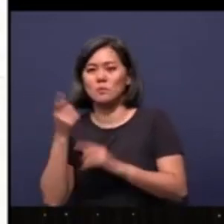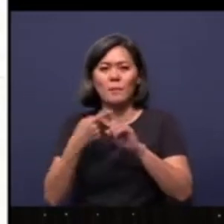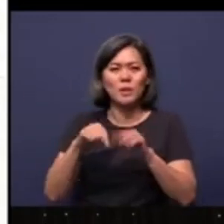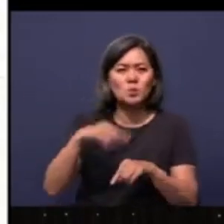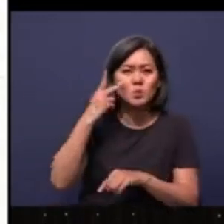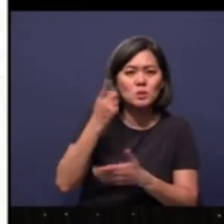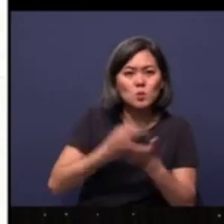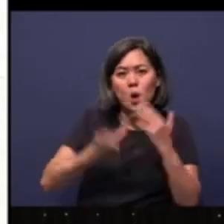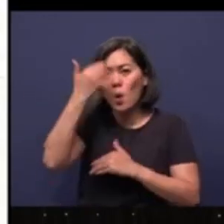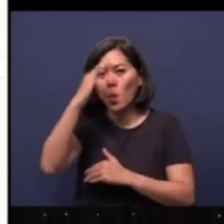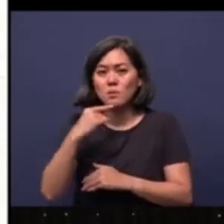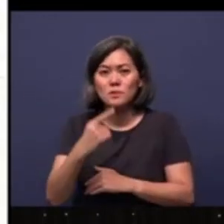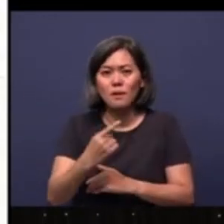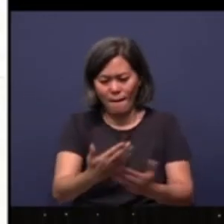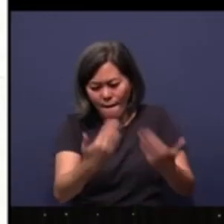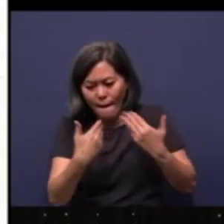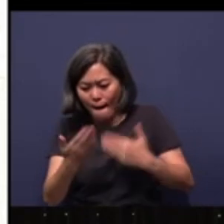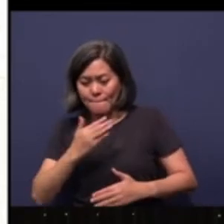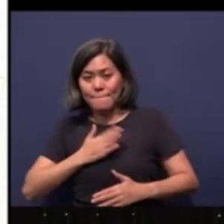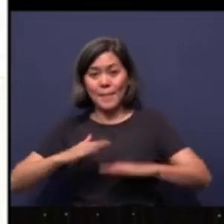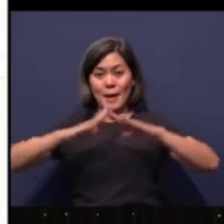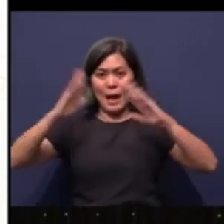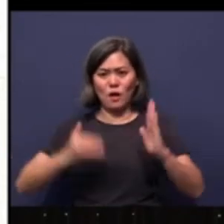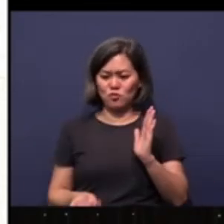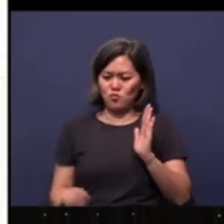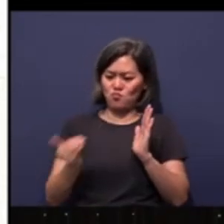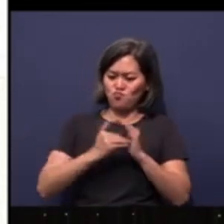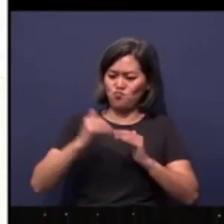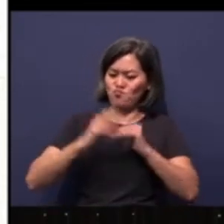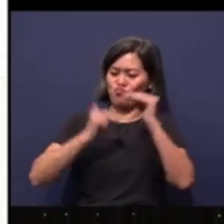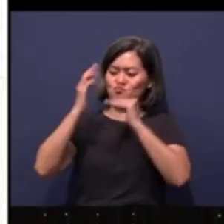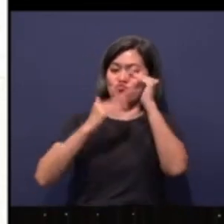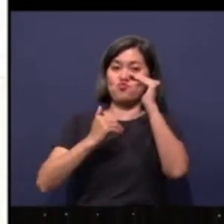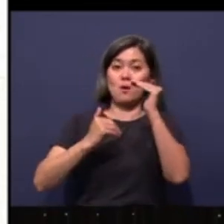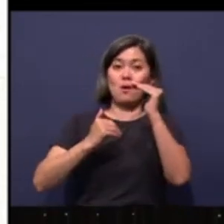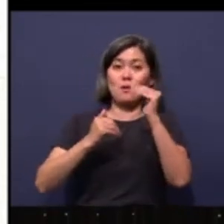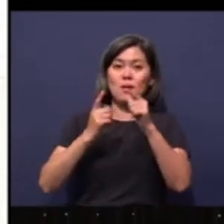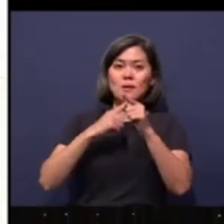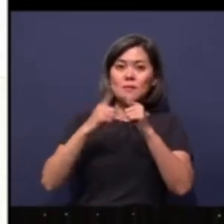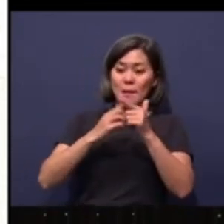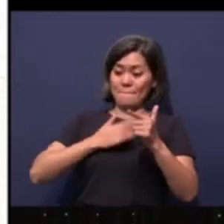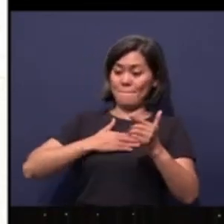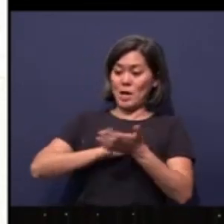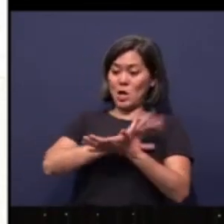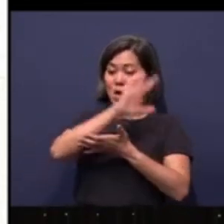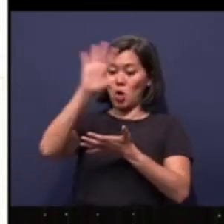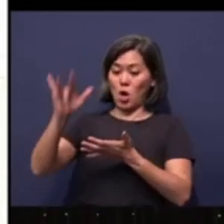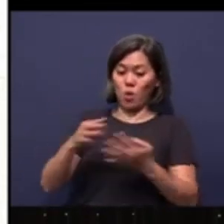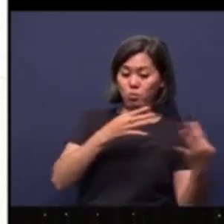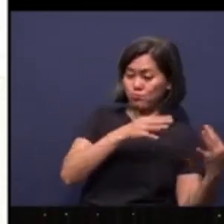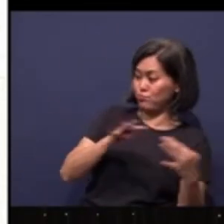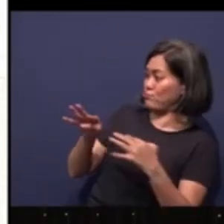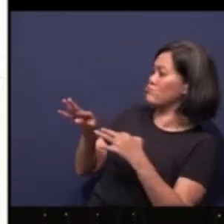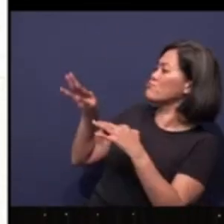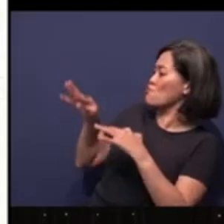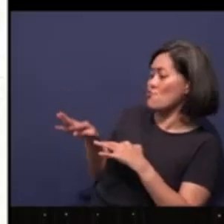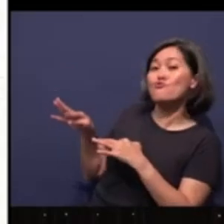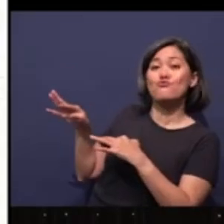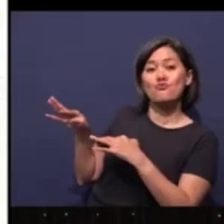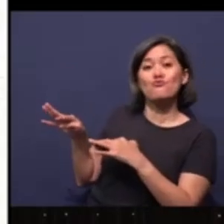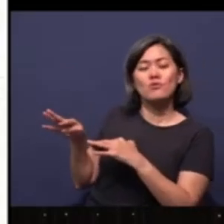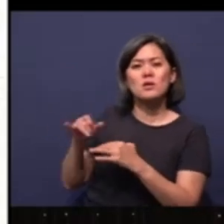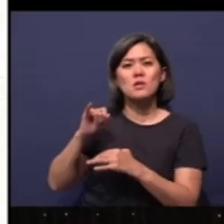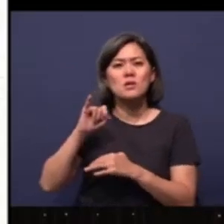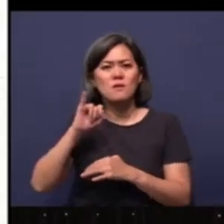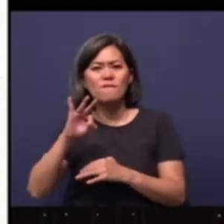God says? Come and rebuild my house and that my glory will be seen in the nations. So if God really wants to bless